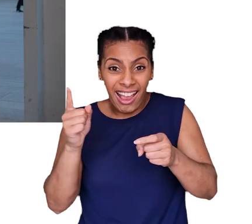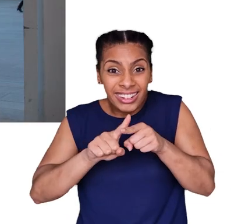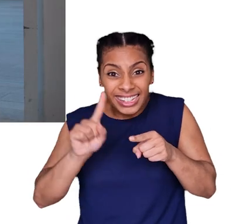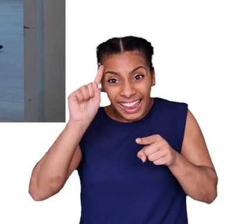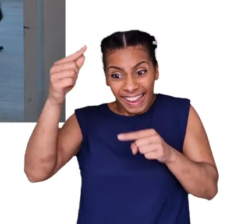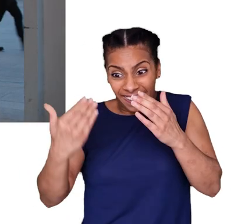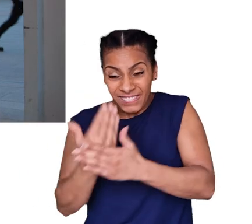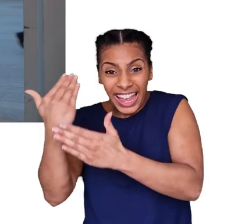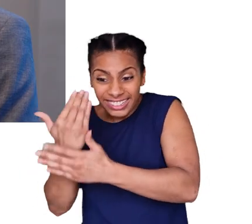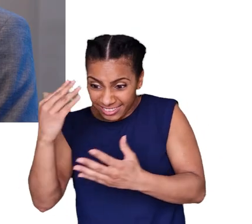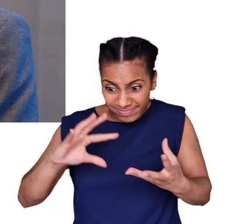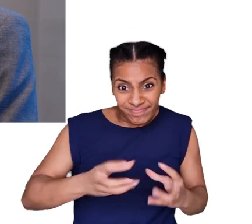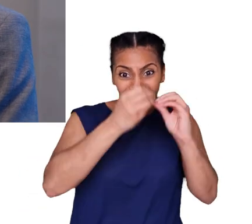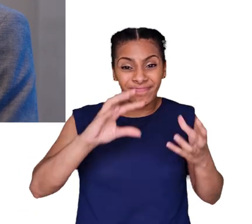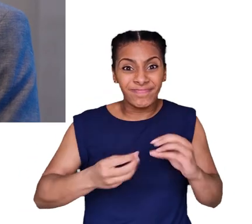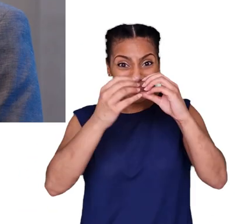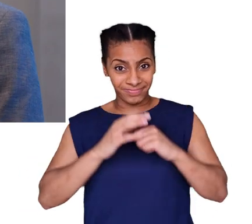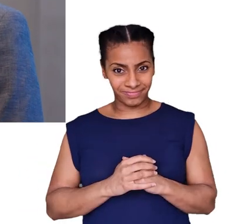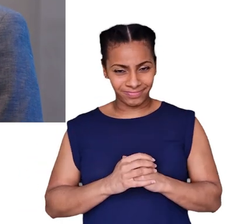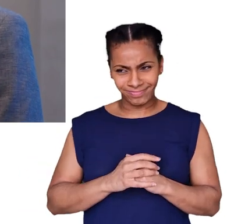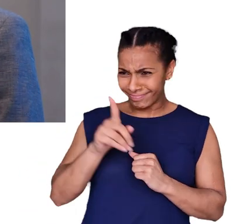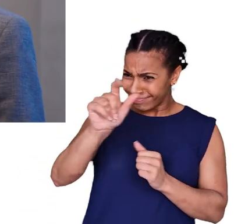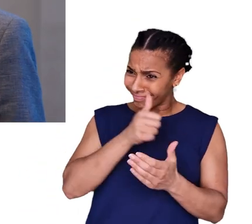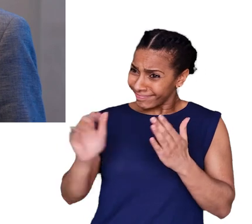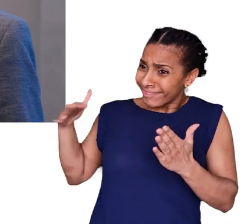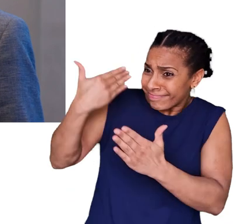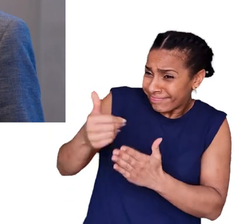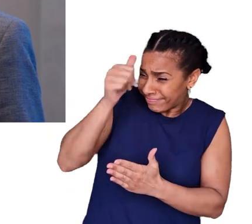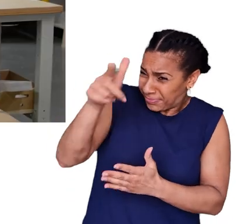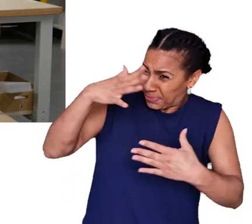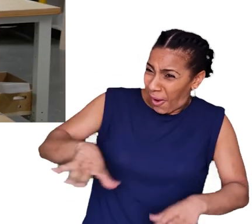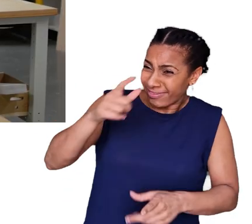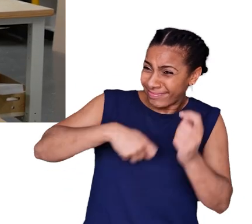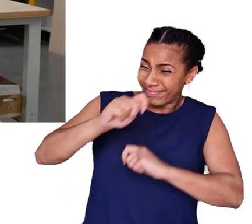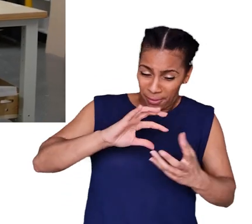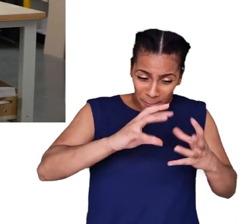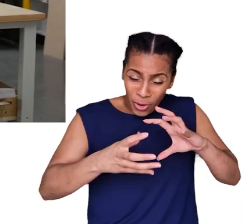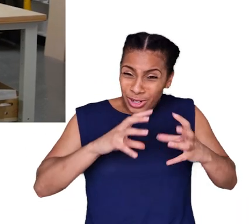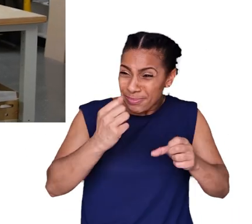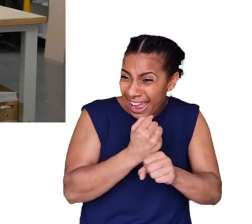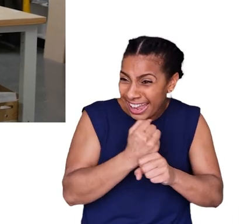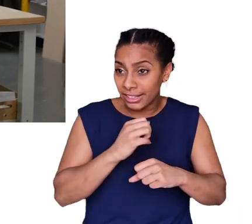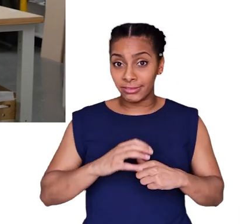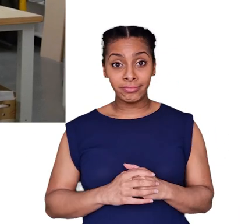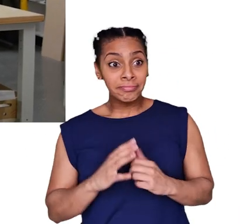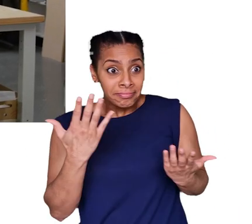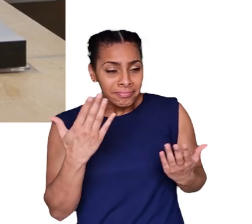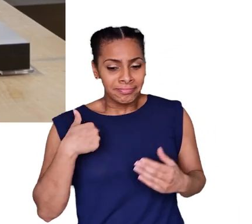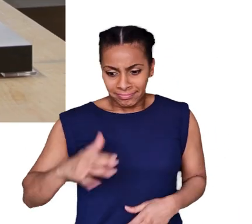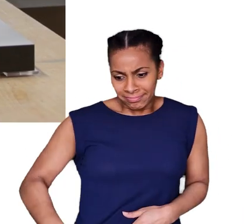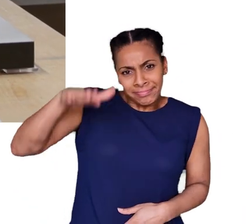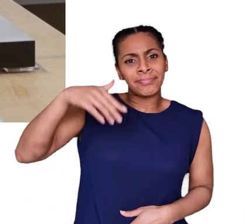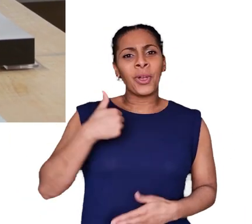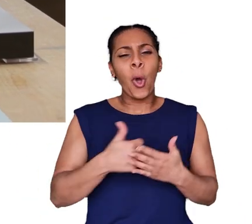Did you always want to be a model maker then? I didn't even know I could do model making. I was always the kid that wanted to take things